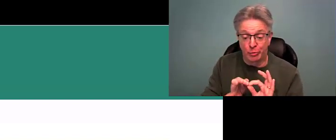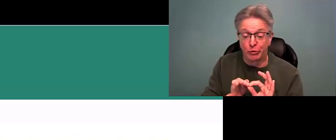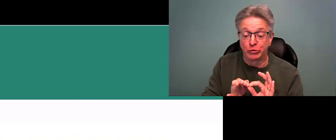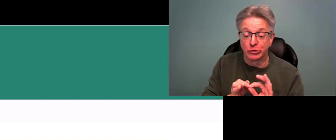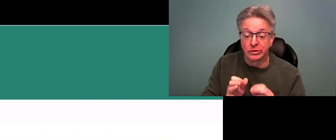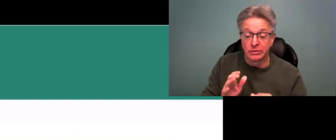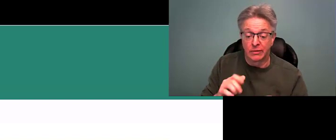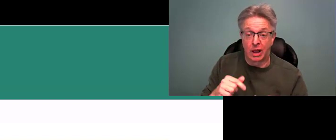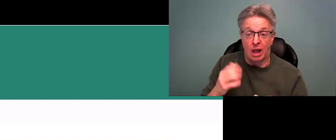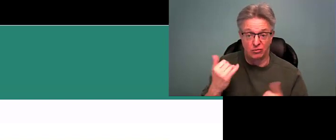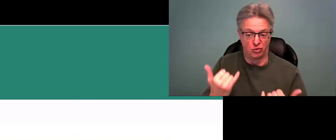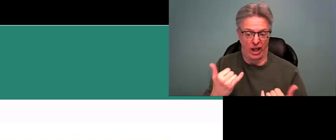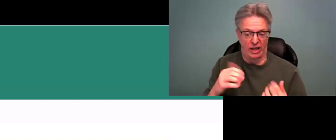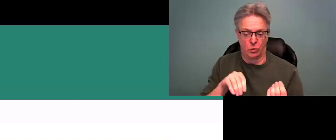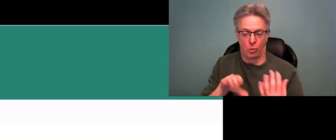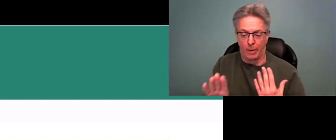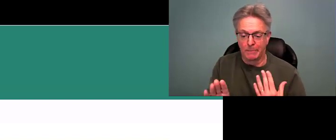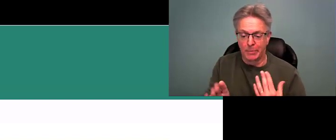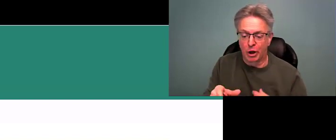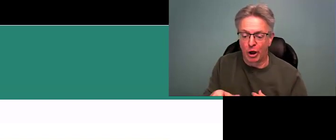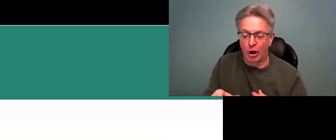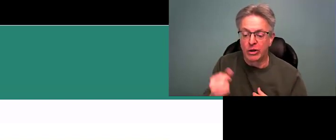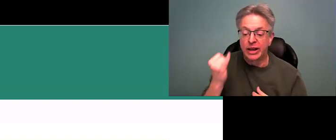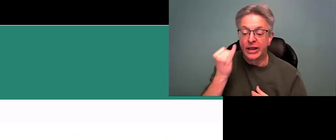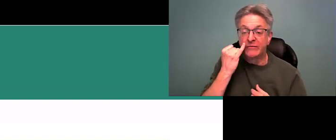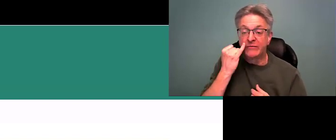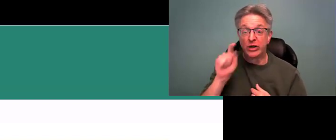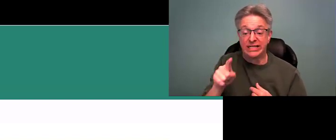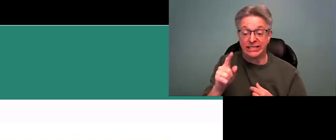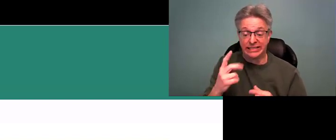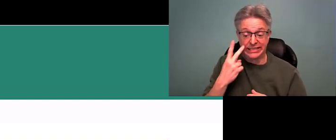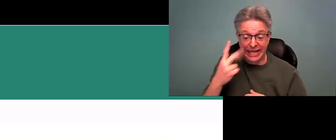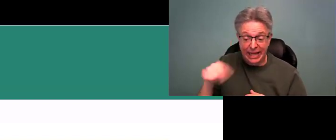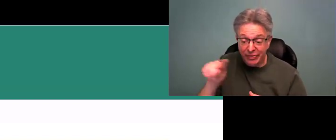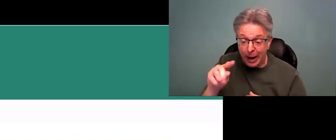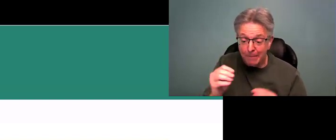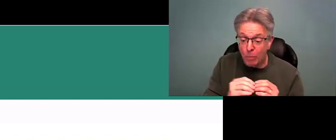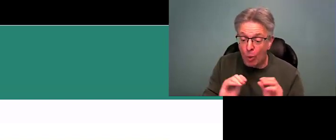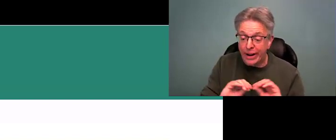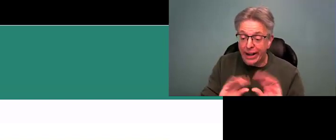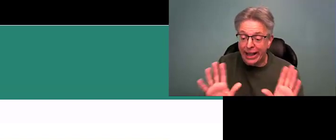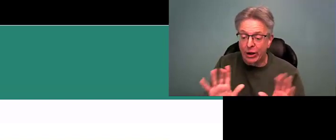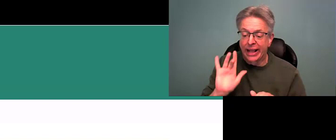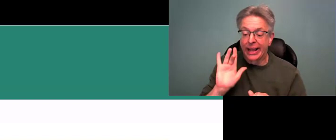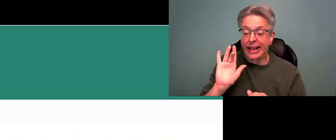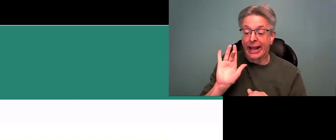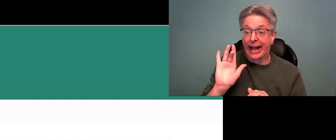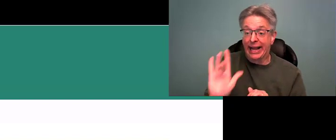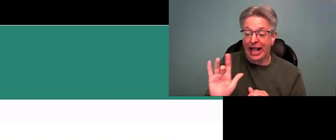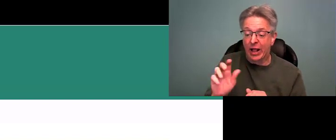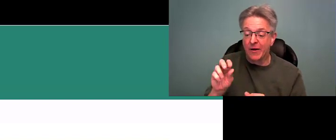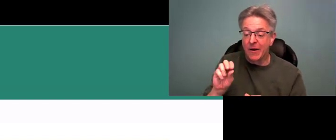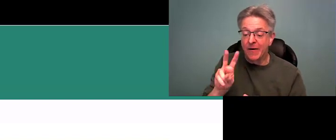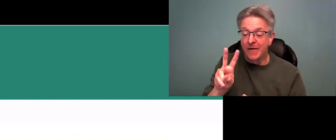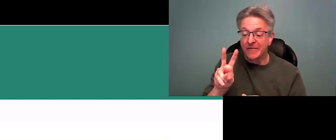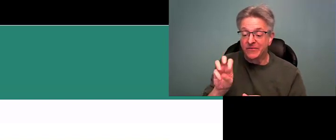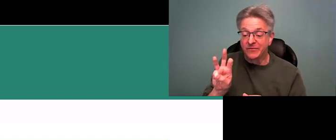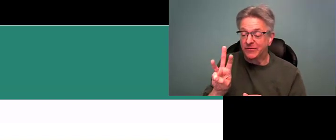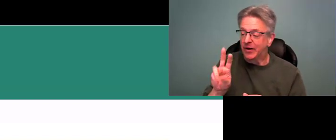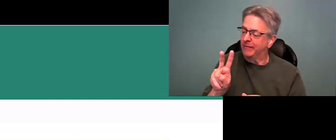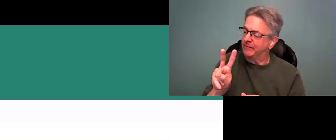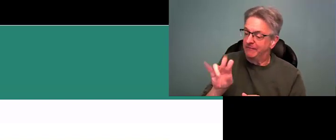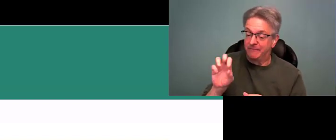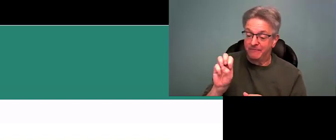We also have ASL interpreters today on today's webinar. If you need to see them more clearly, please click